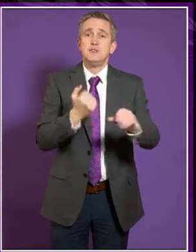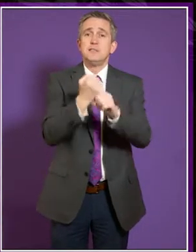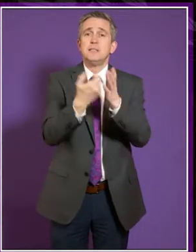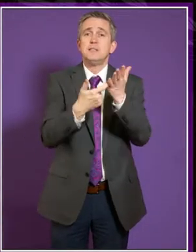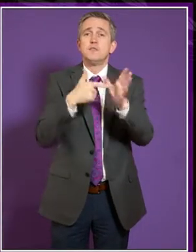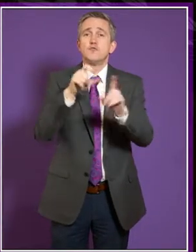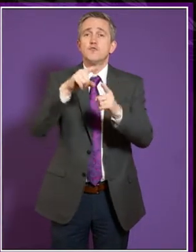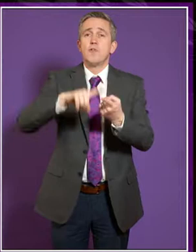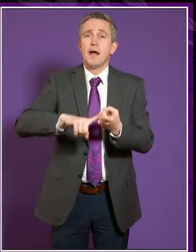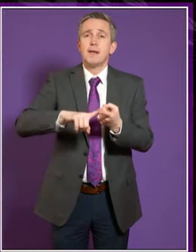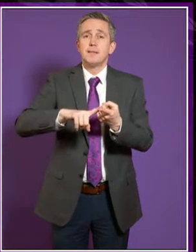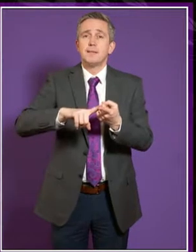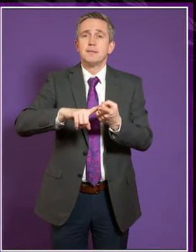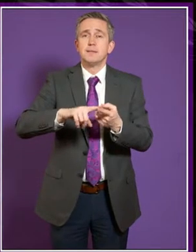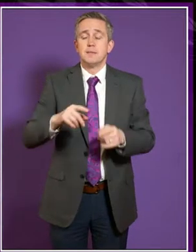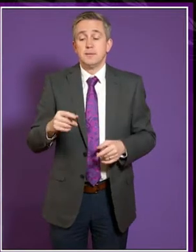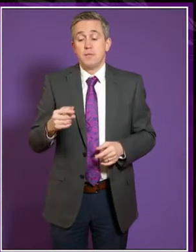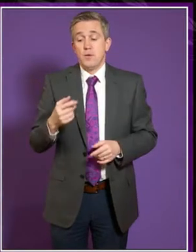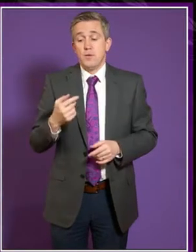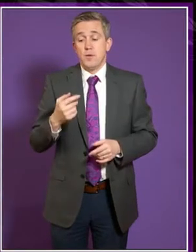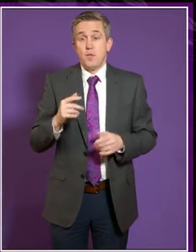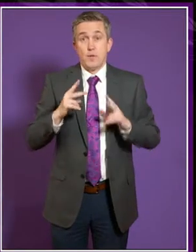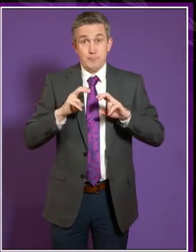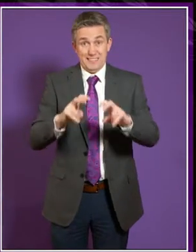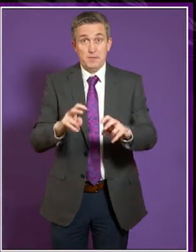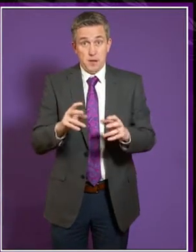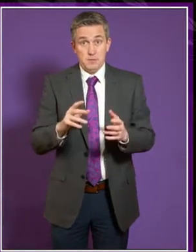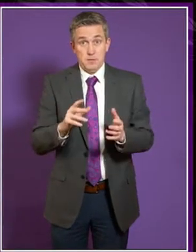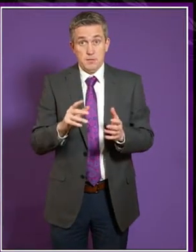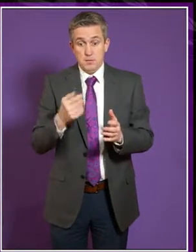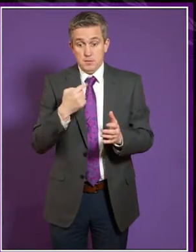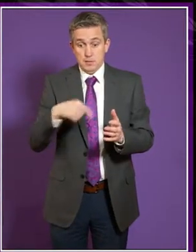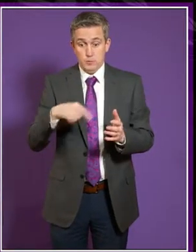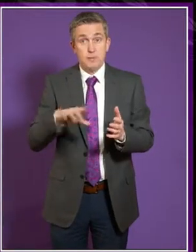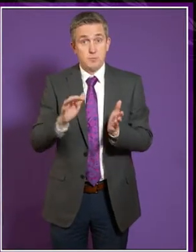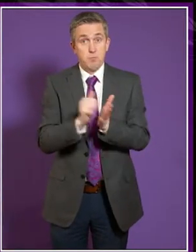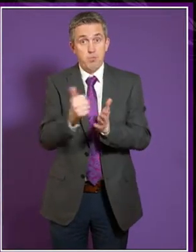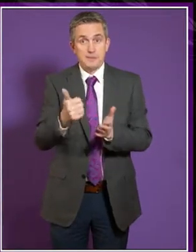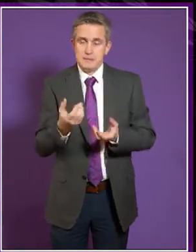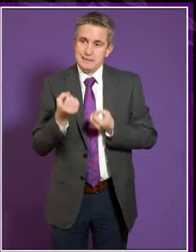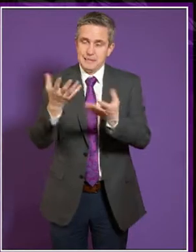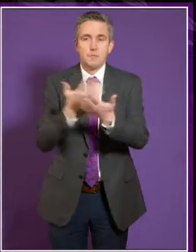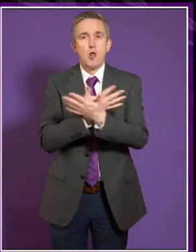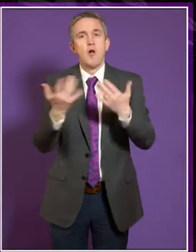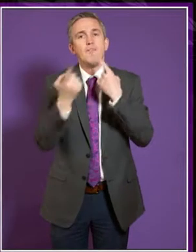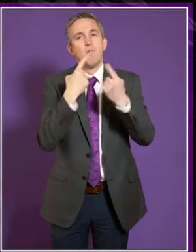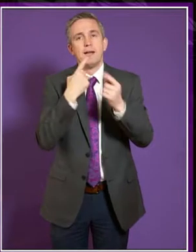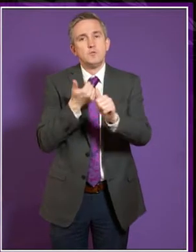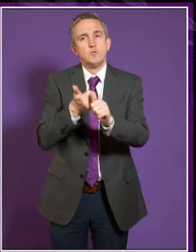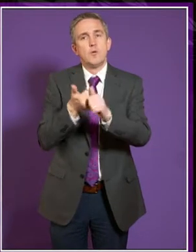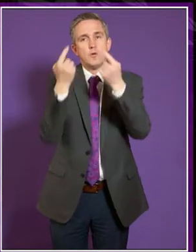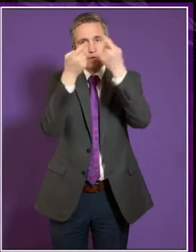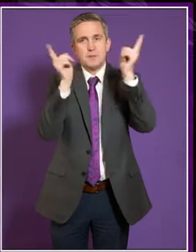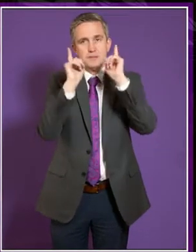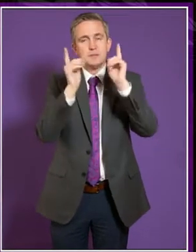research that we've published this week does is give them that. So we will be, through the outcome agreement